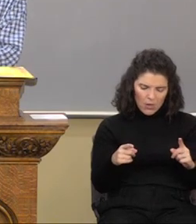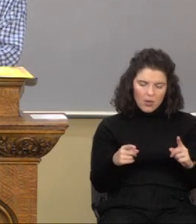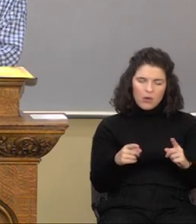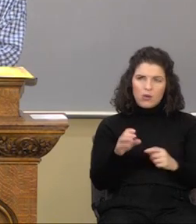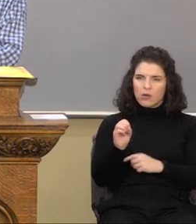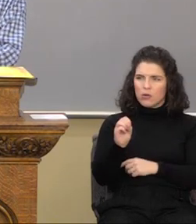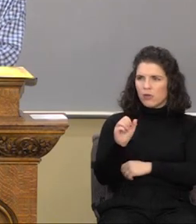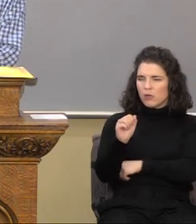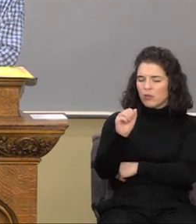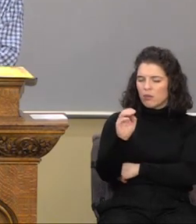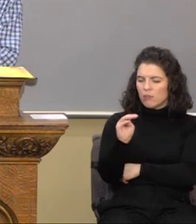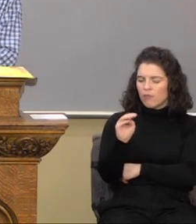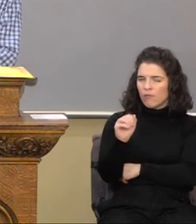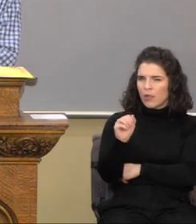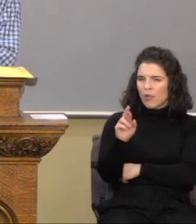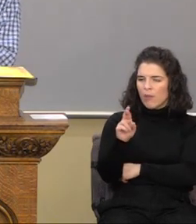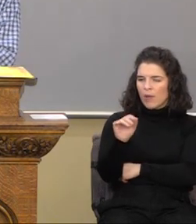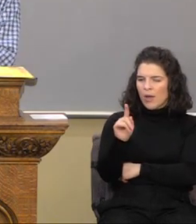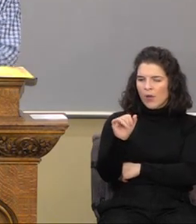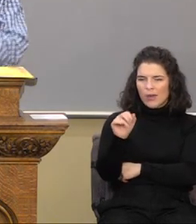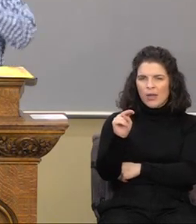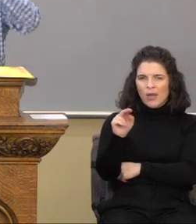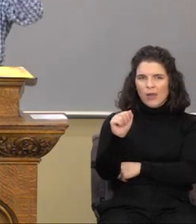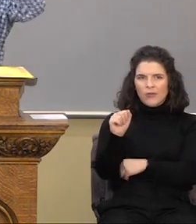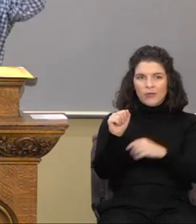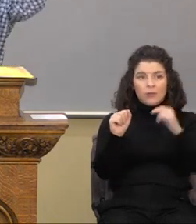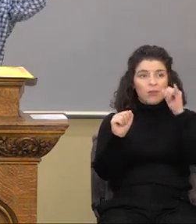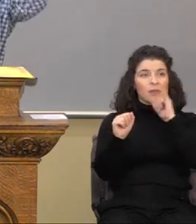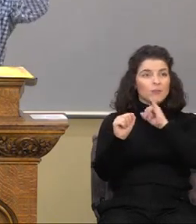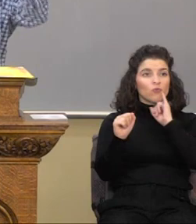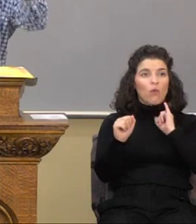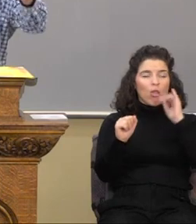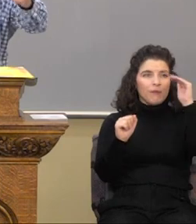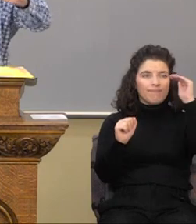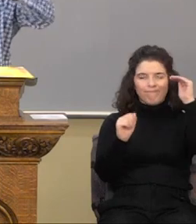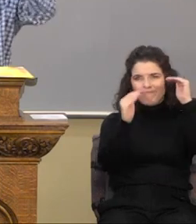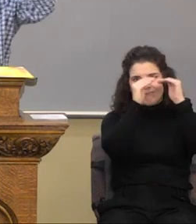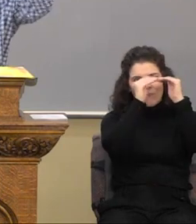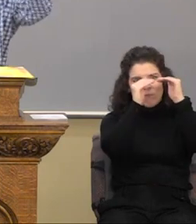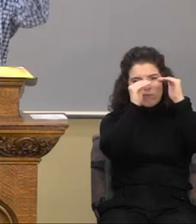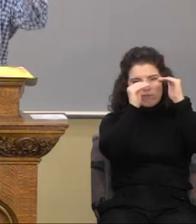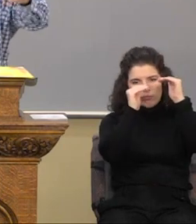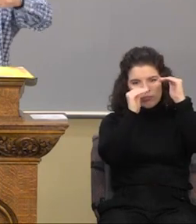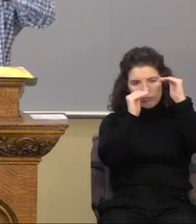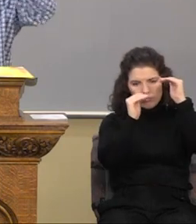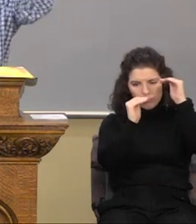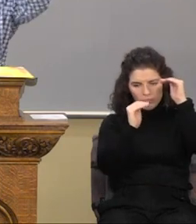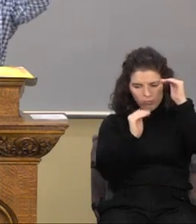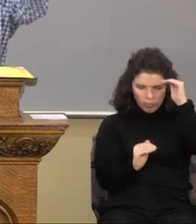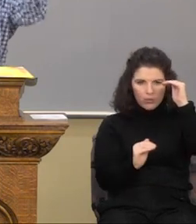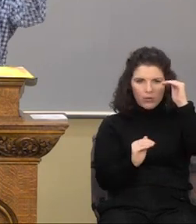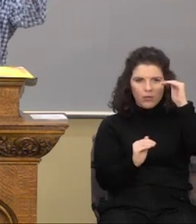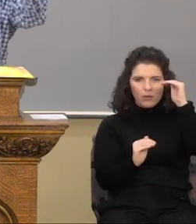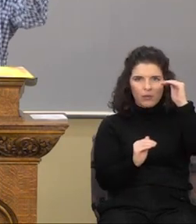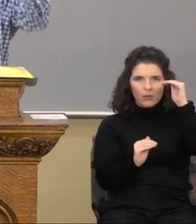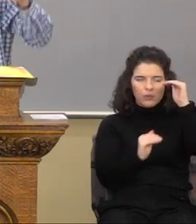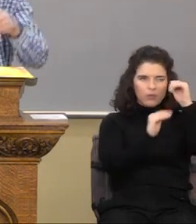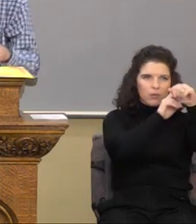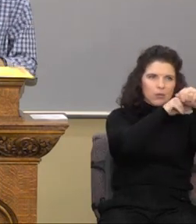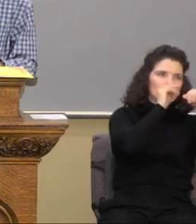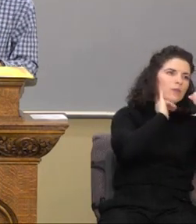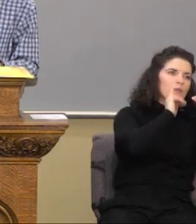The Samaritans were inferior in the thinking of the nation of Israel, the Levites, the priests.